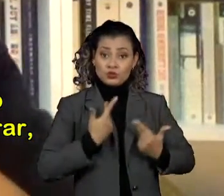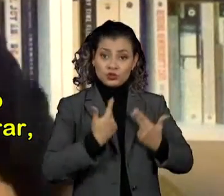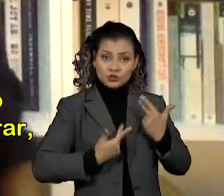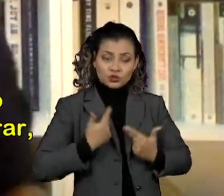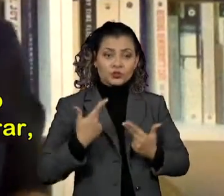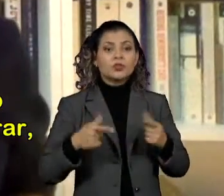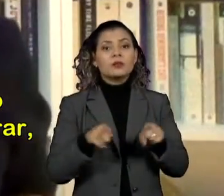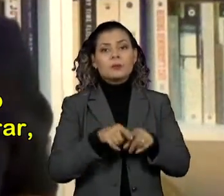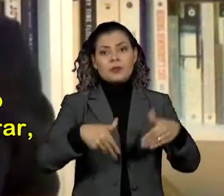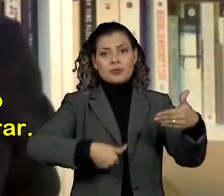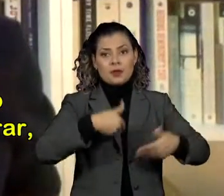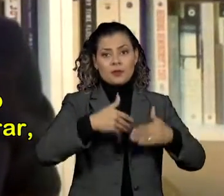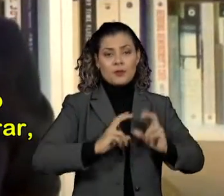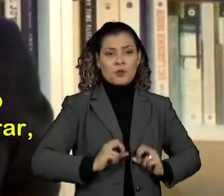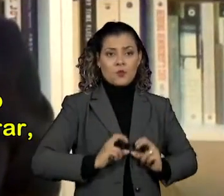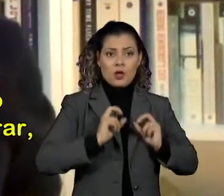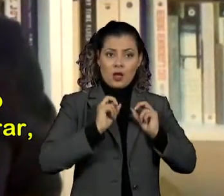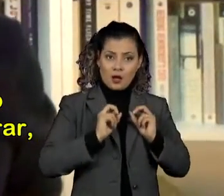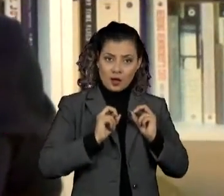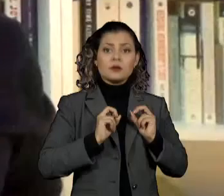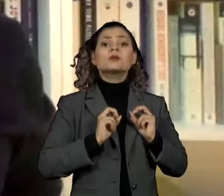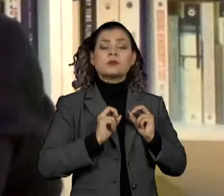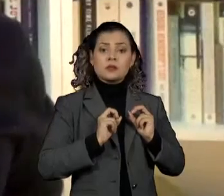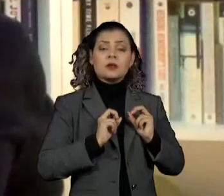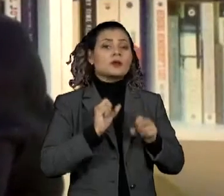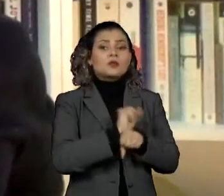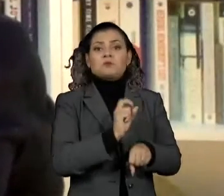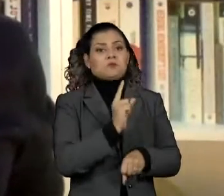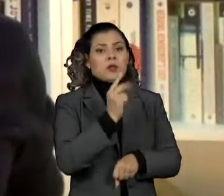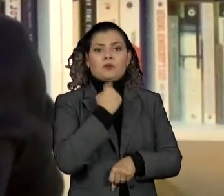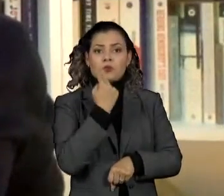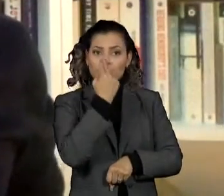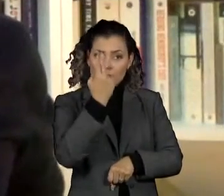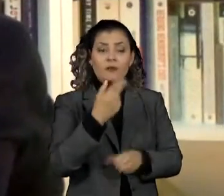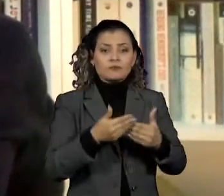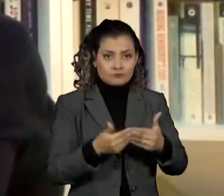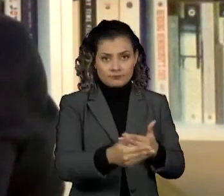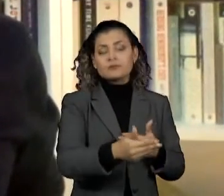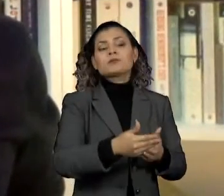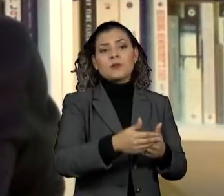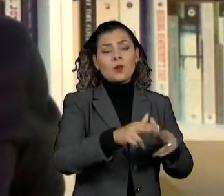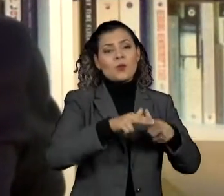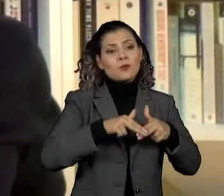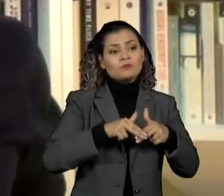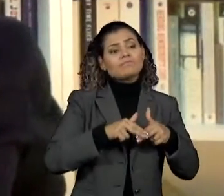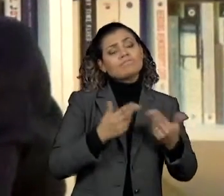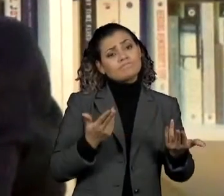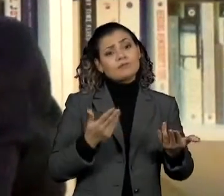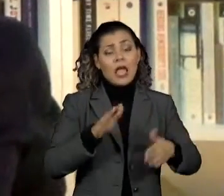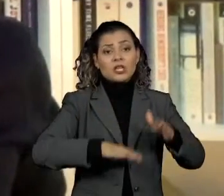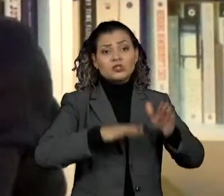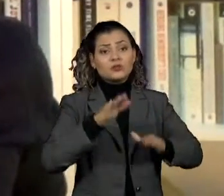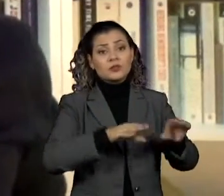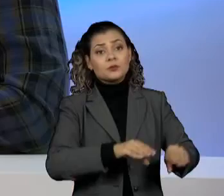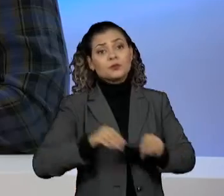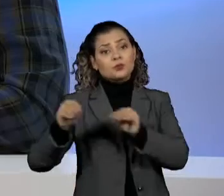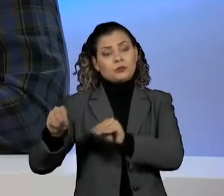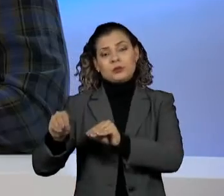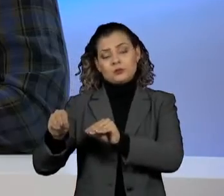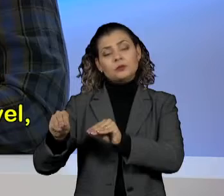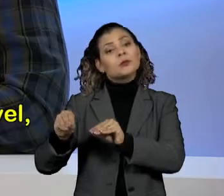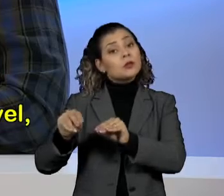cancer therapy could have been delayed for entirely valid reasons, we have pushed those back.